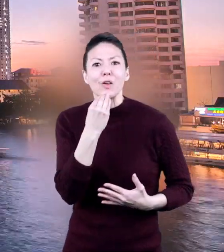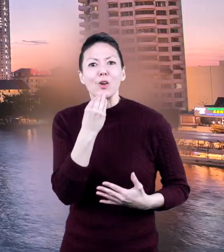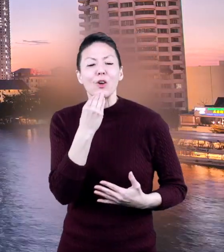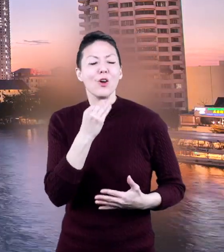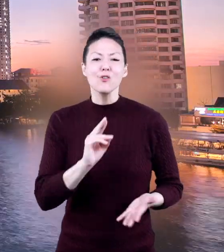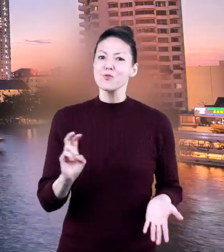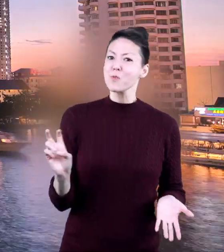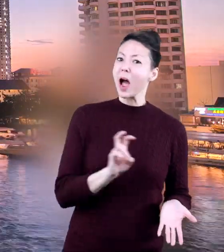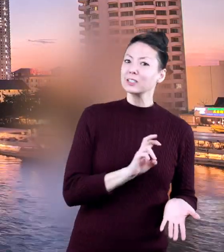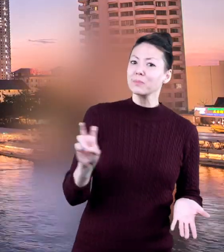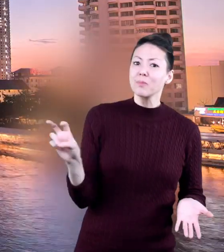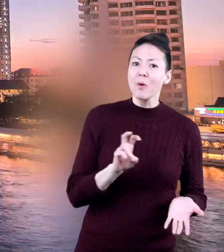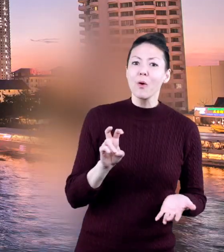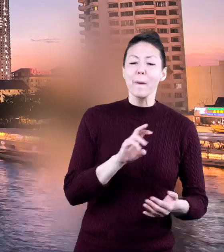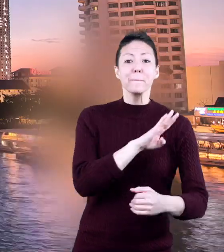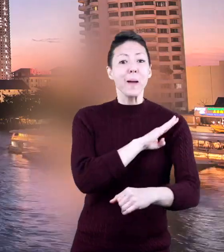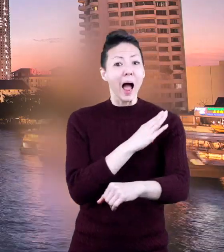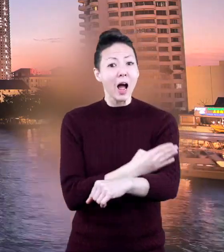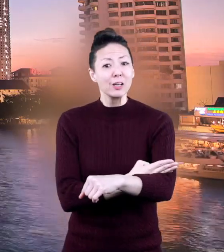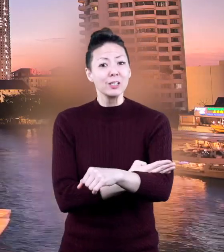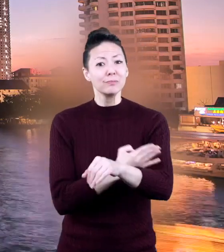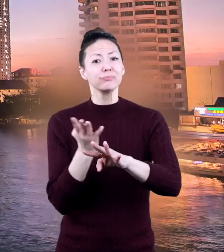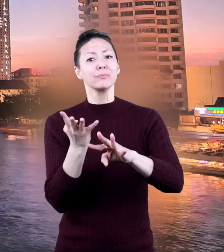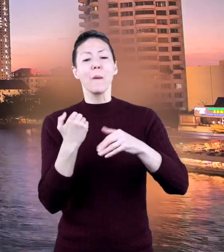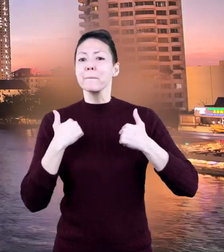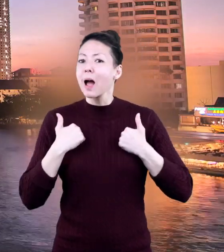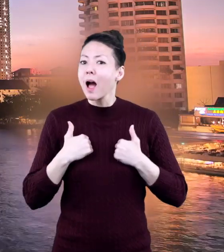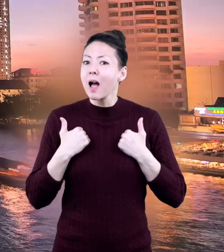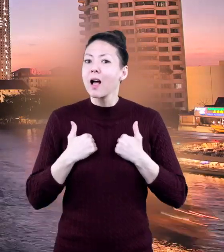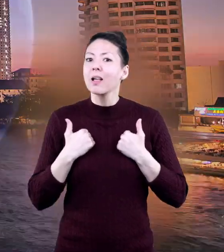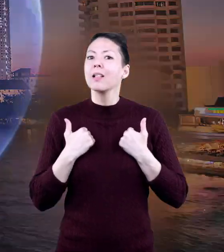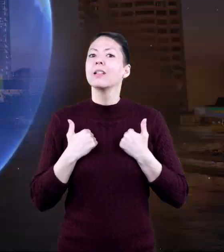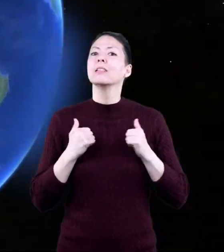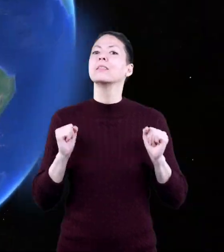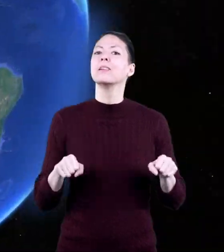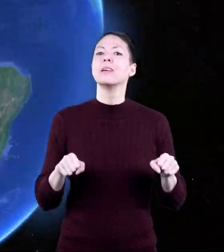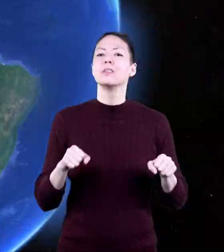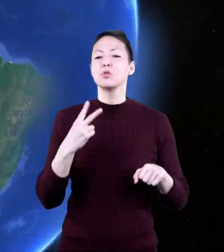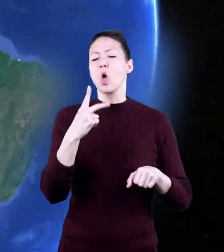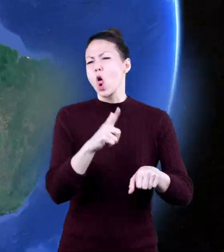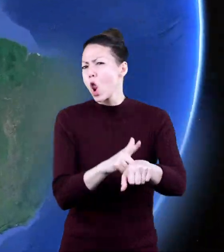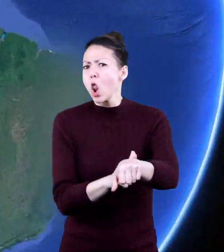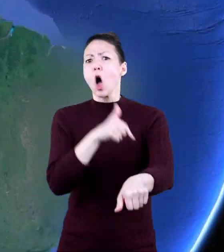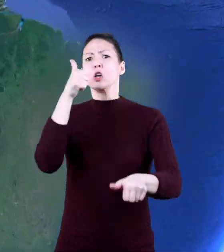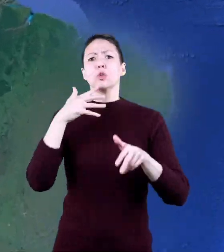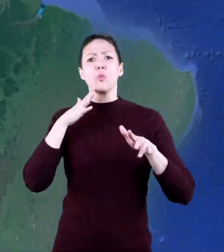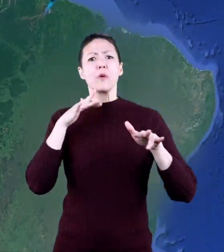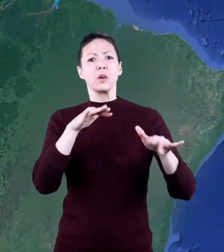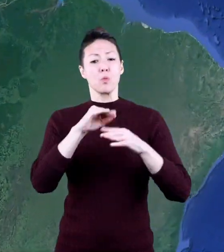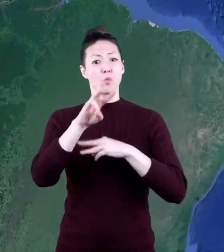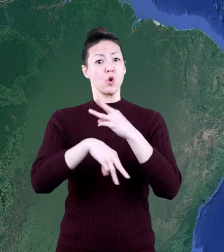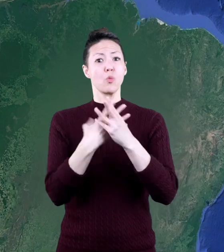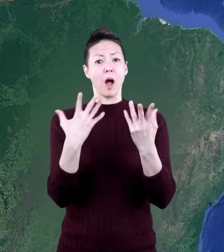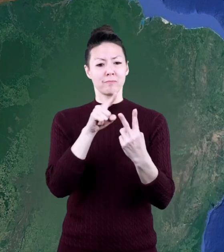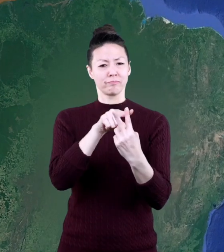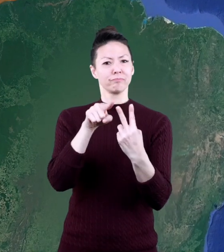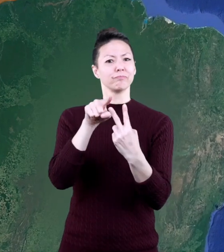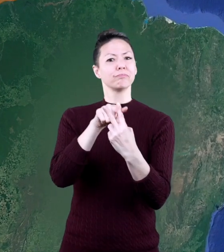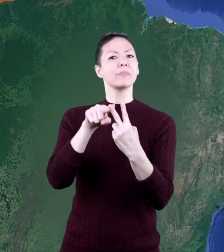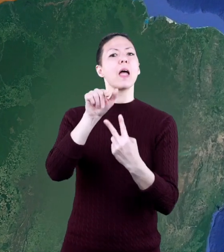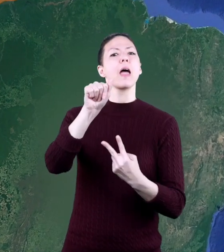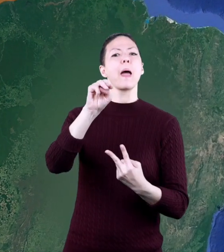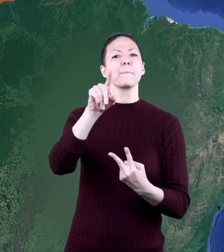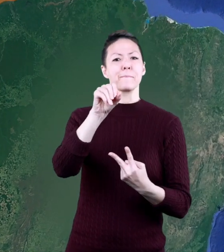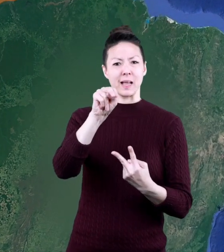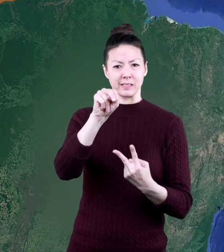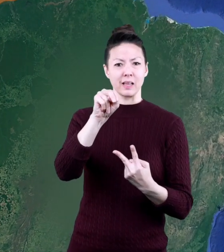transportation power and even a place to bathe the two longest rivers in the world are the amazon